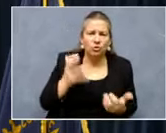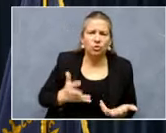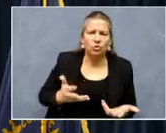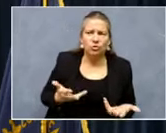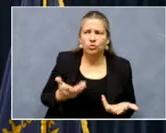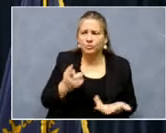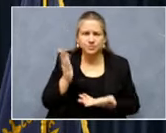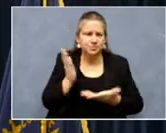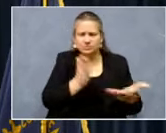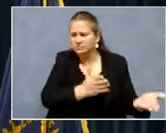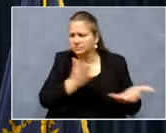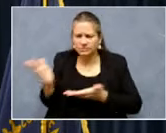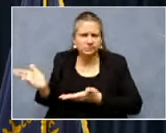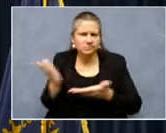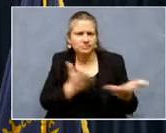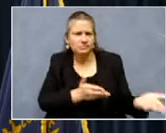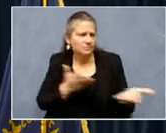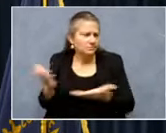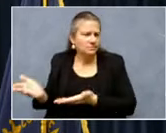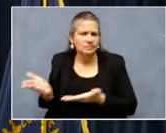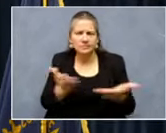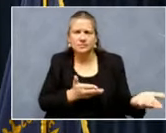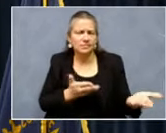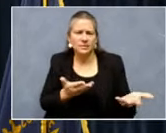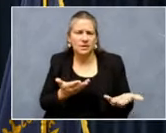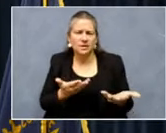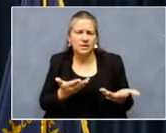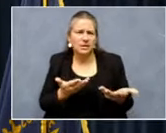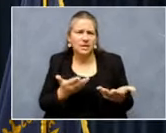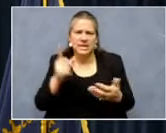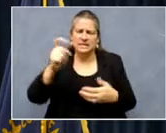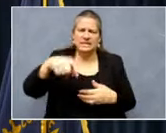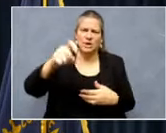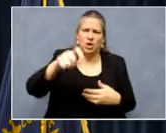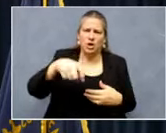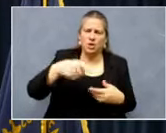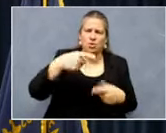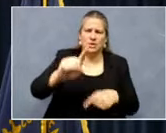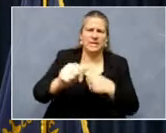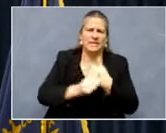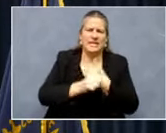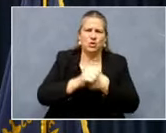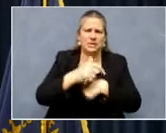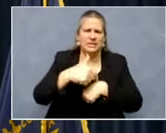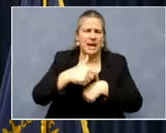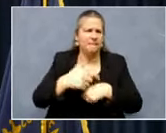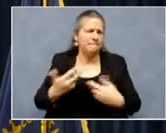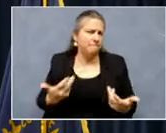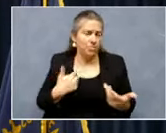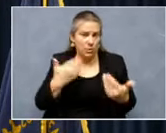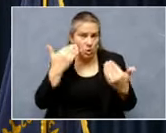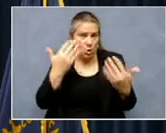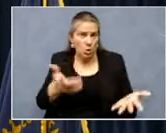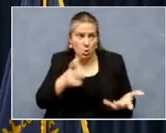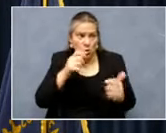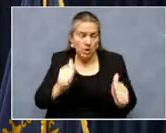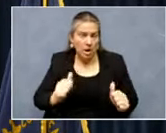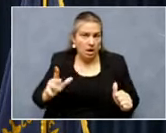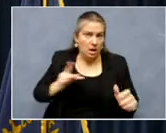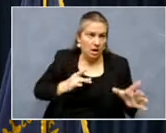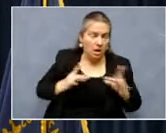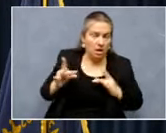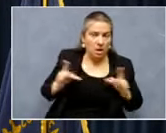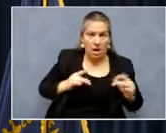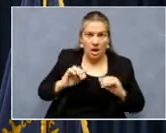absolutely necessary supplies across the country at a, uh, dangerous time when we didn't know who could get infected and,